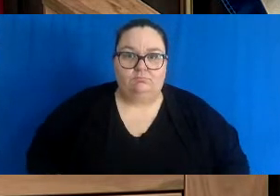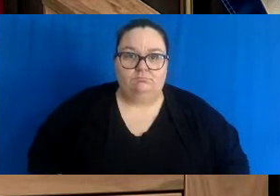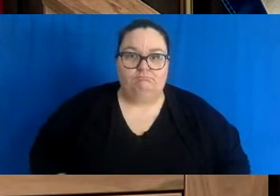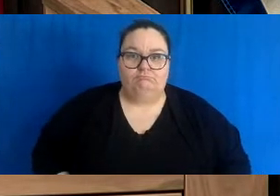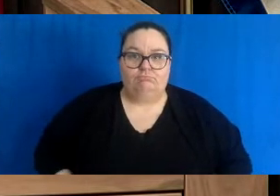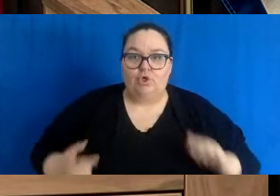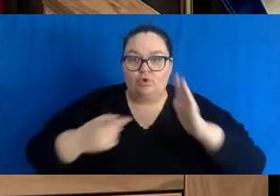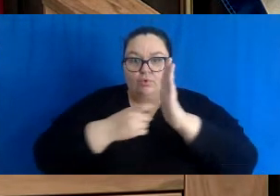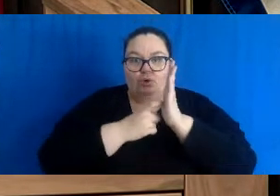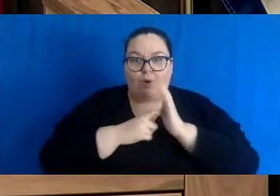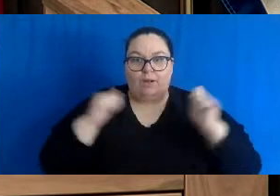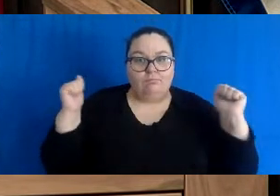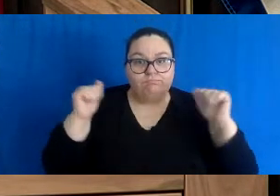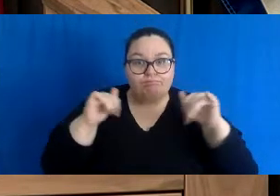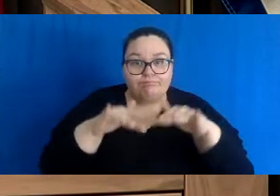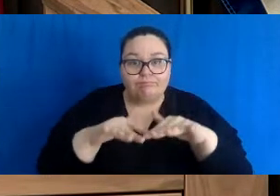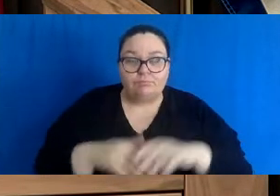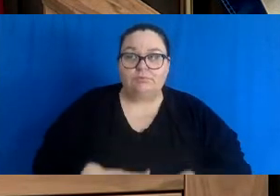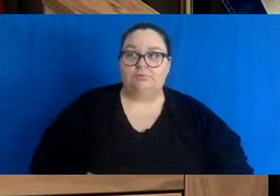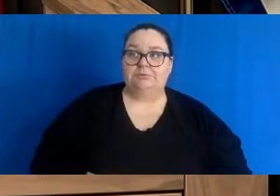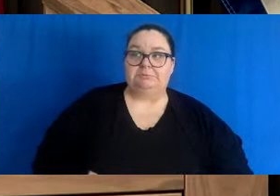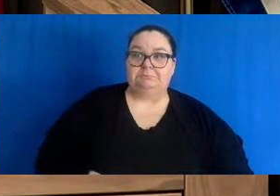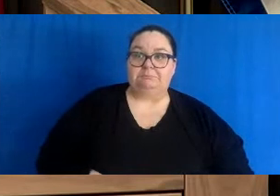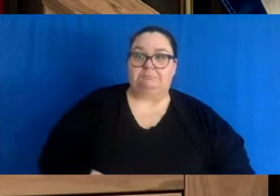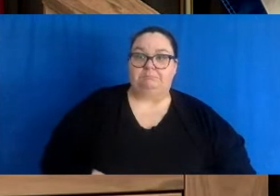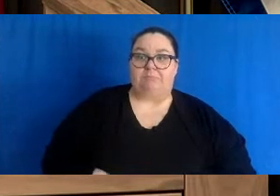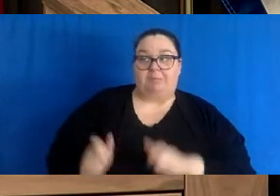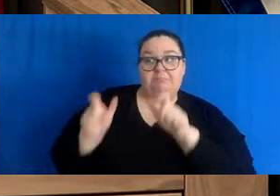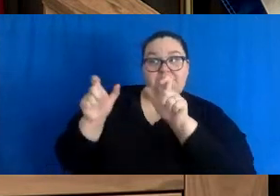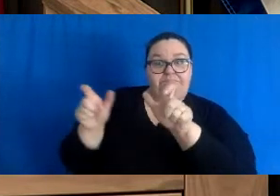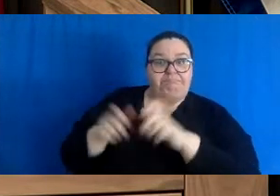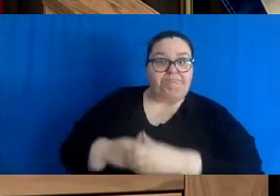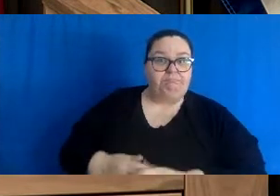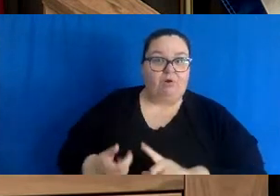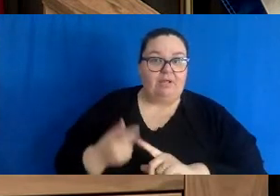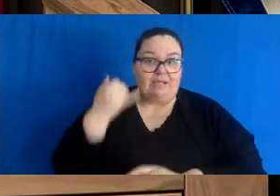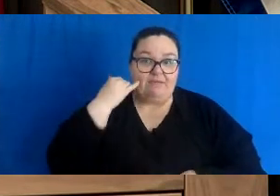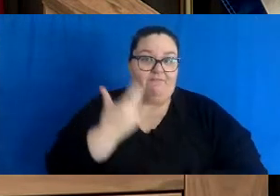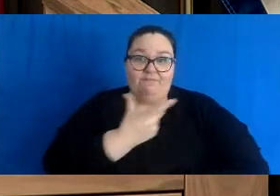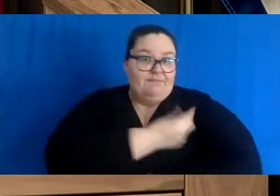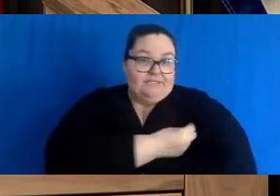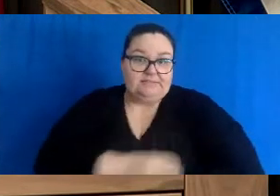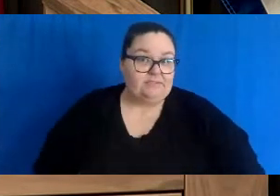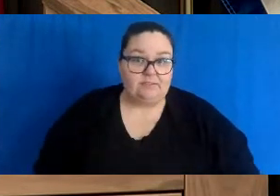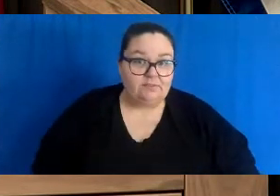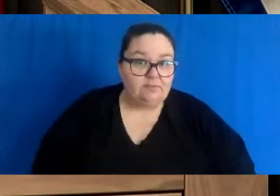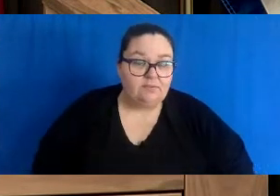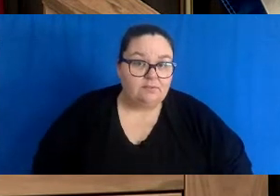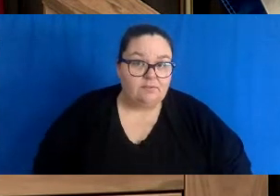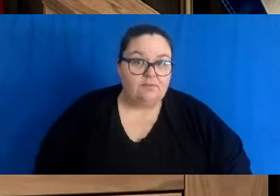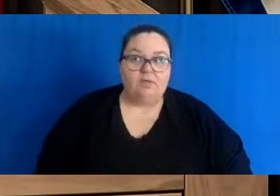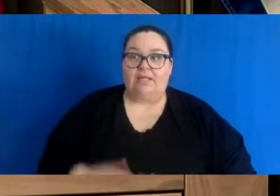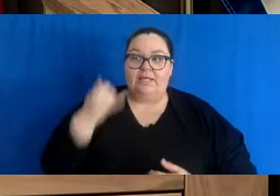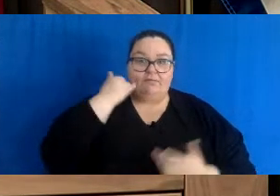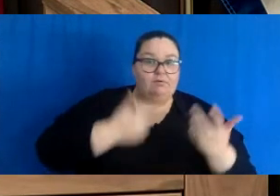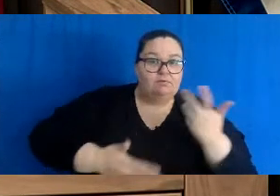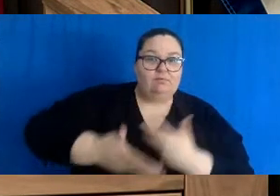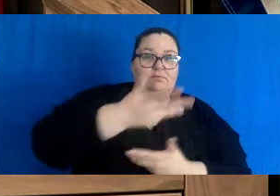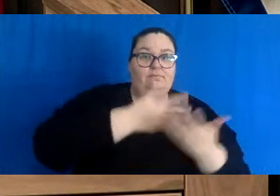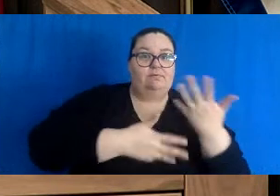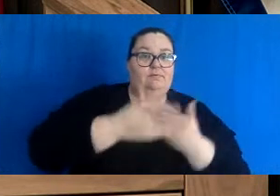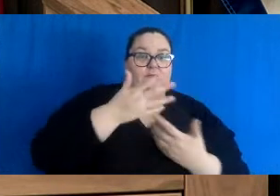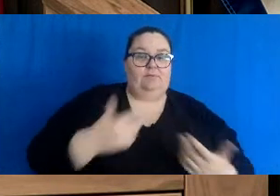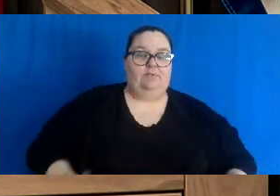mass gatherings, that require people to, you know, be with others and potentially be a factor in passing the virus.